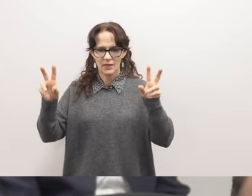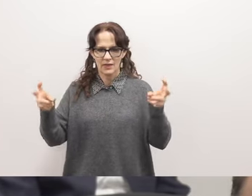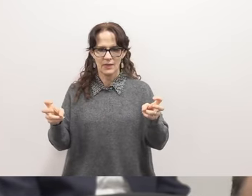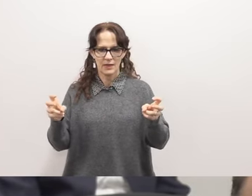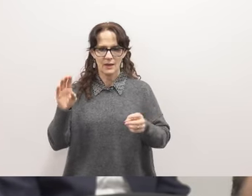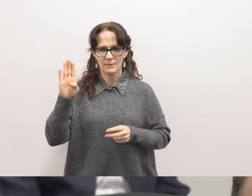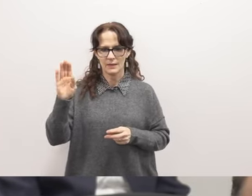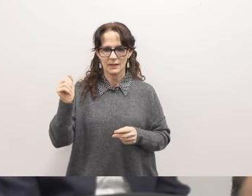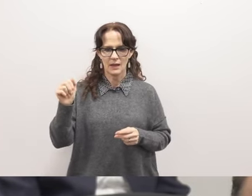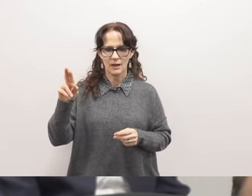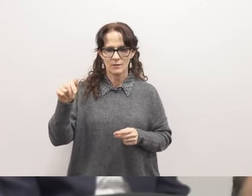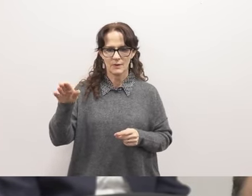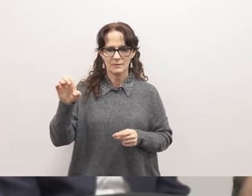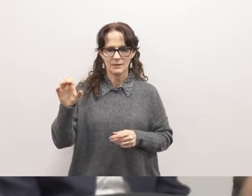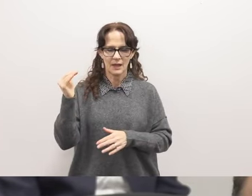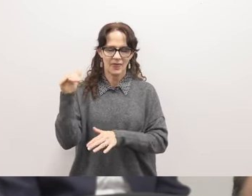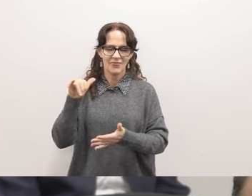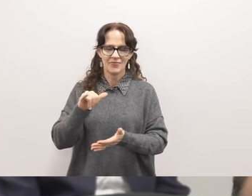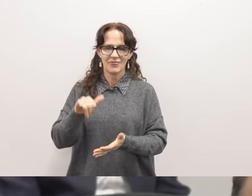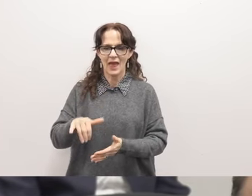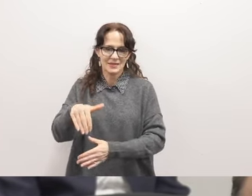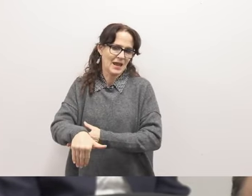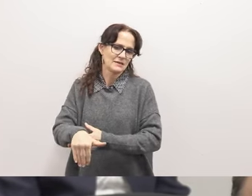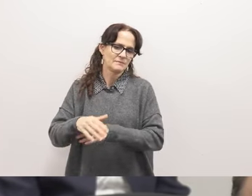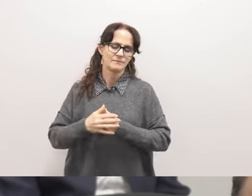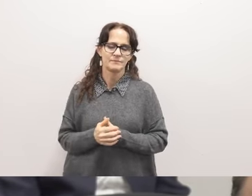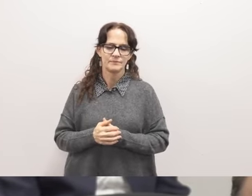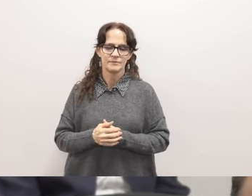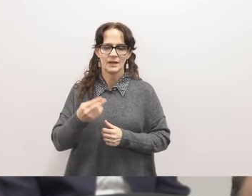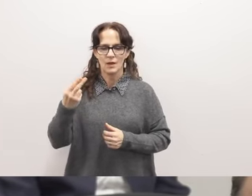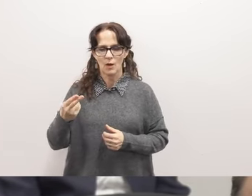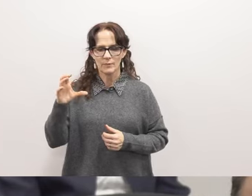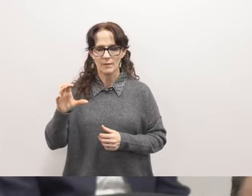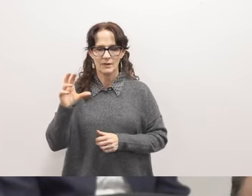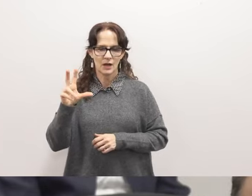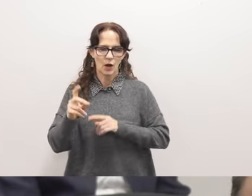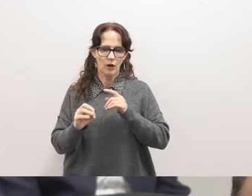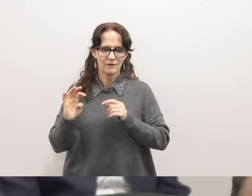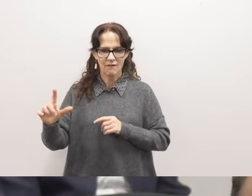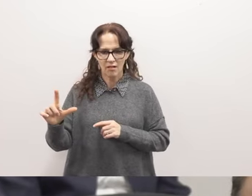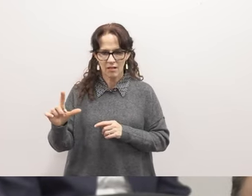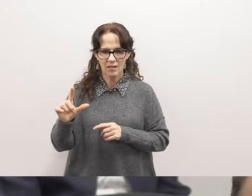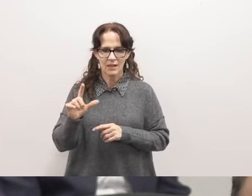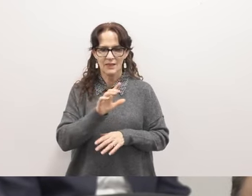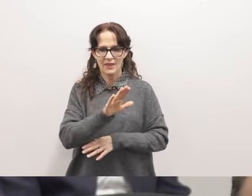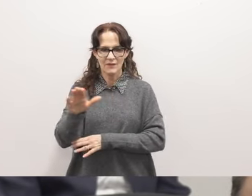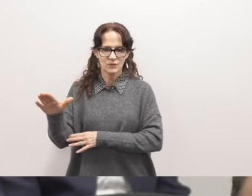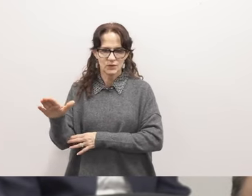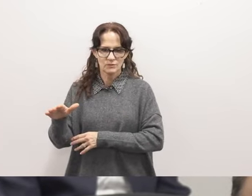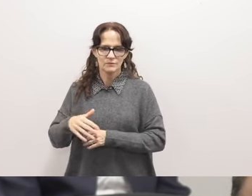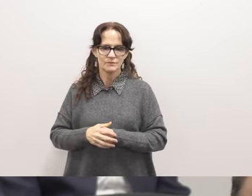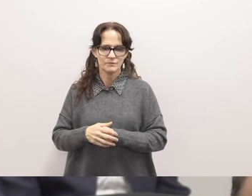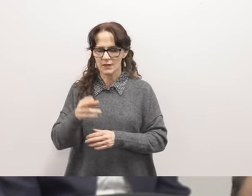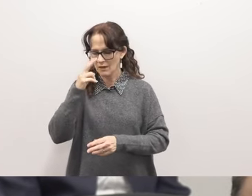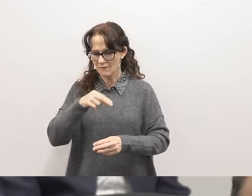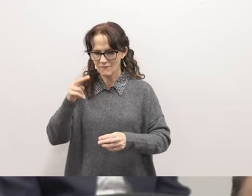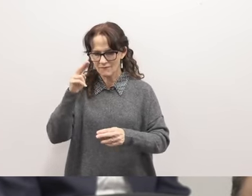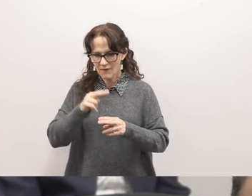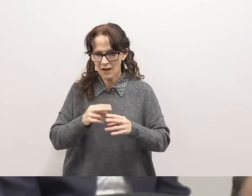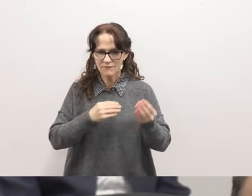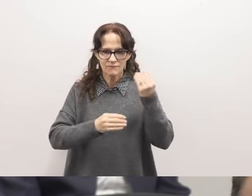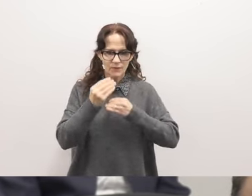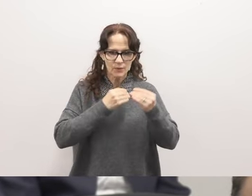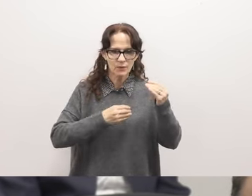barbie that evening we had the hoko carnival that afternoon with lots of fun food items